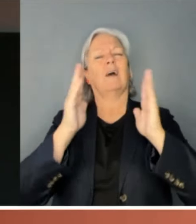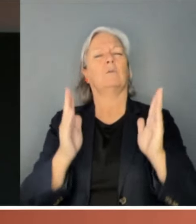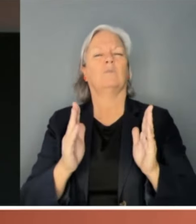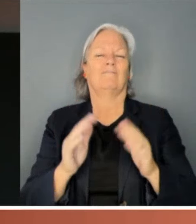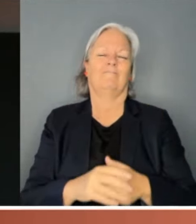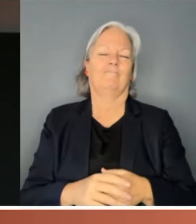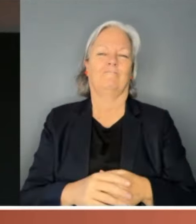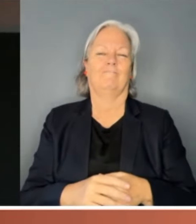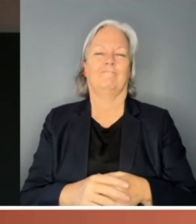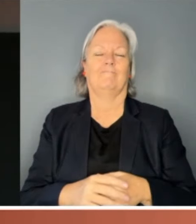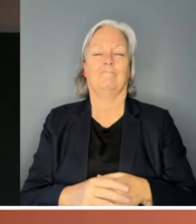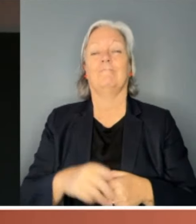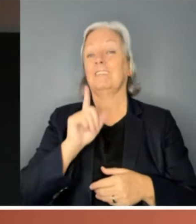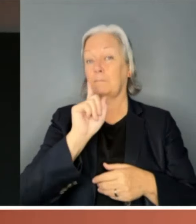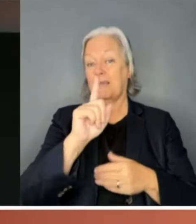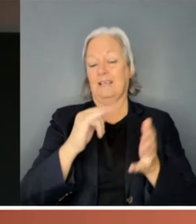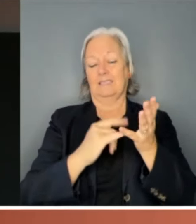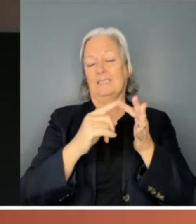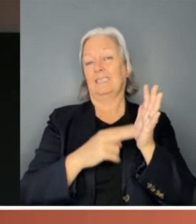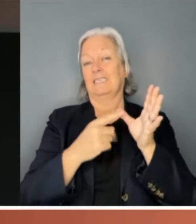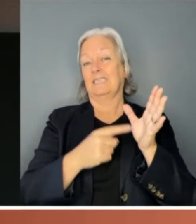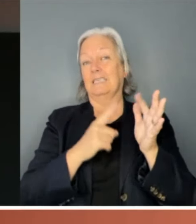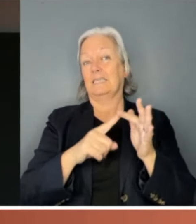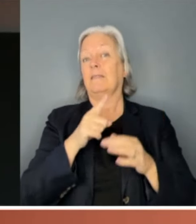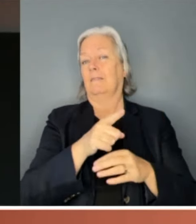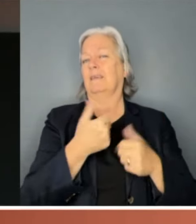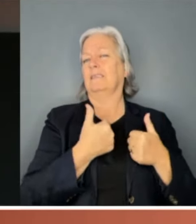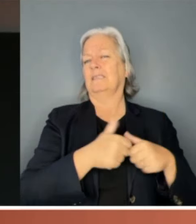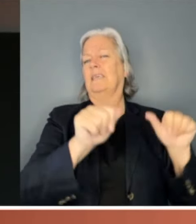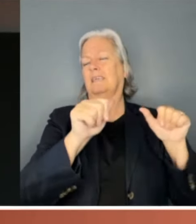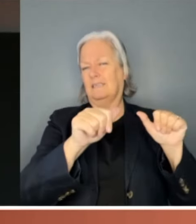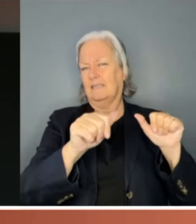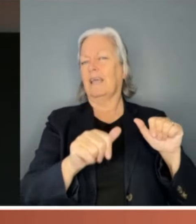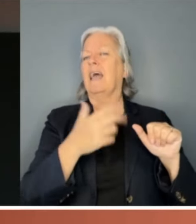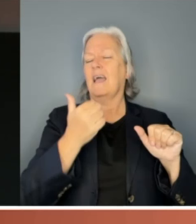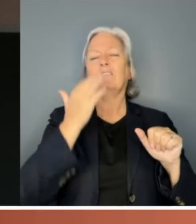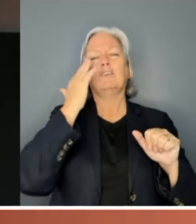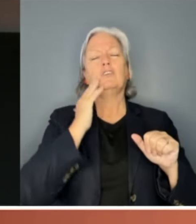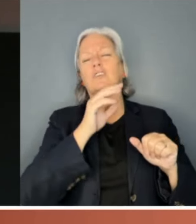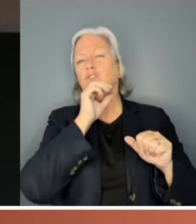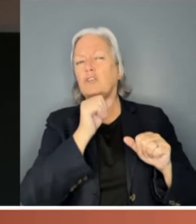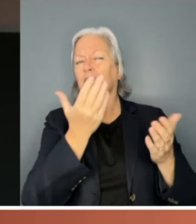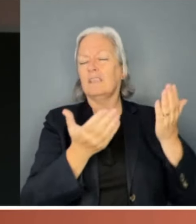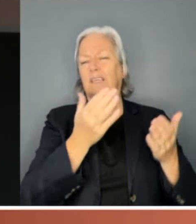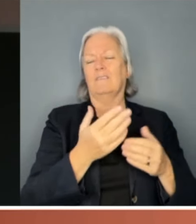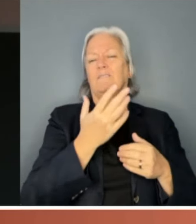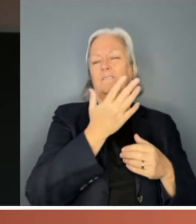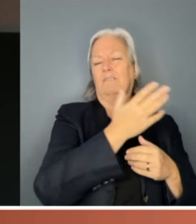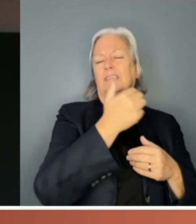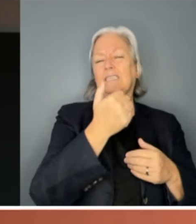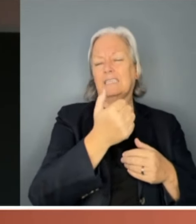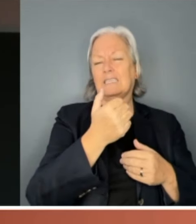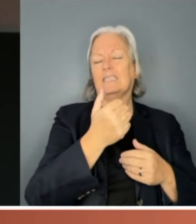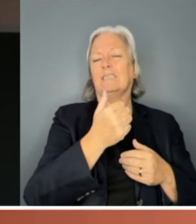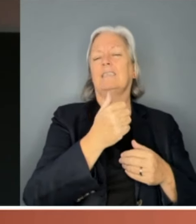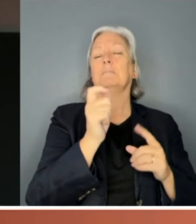The Senate, however, has succeeded in reaching gender parity, with 56.7% of seats held by